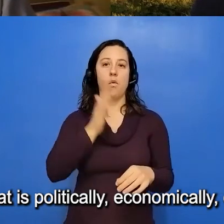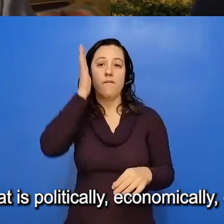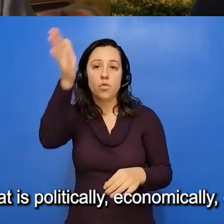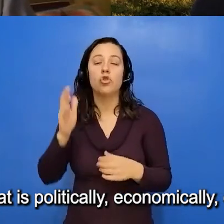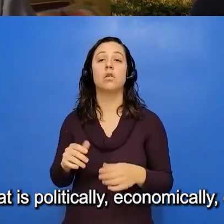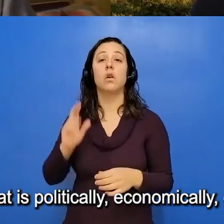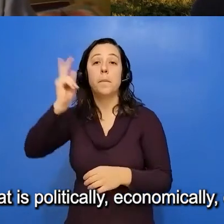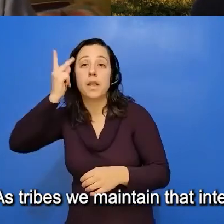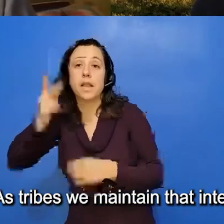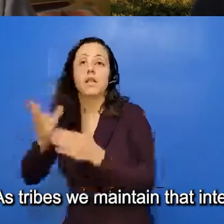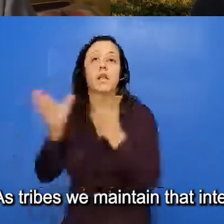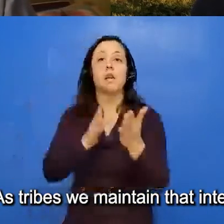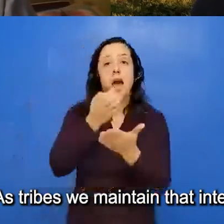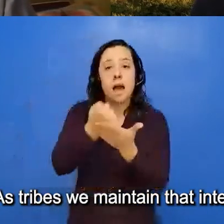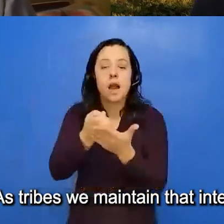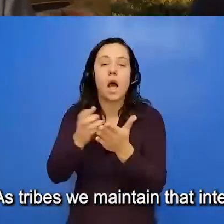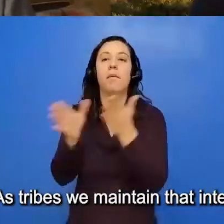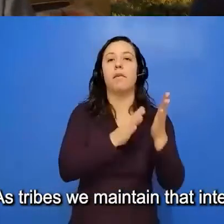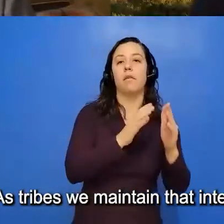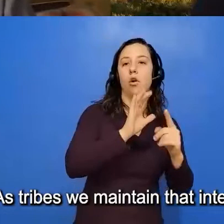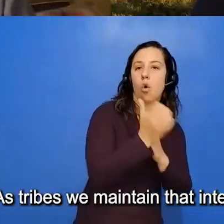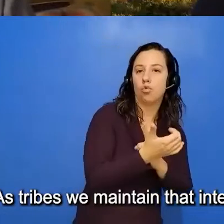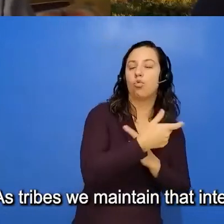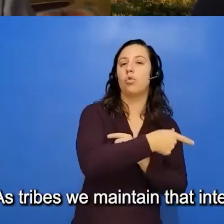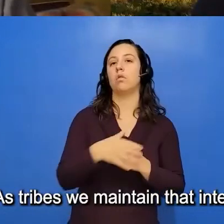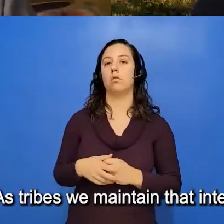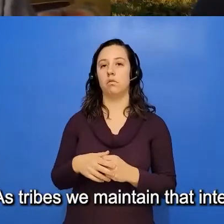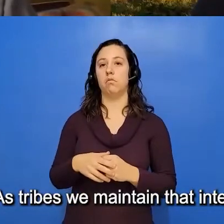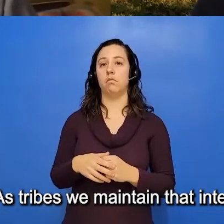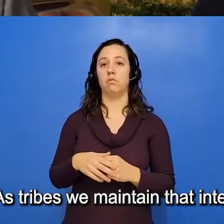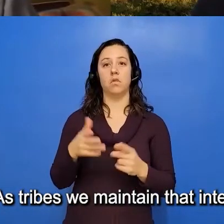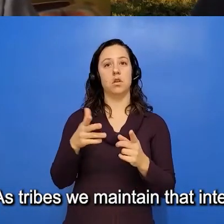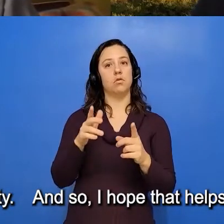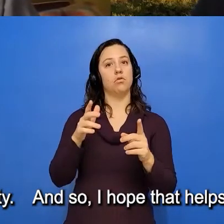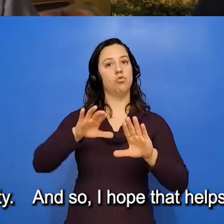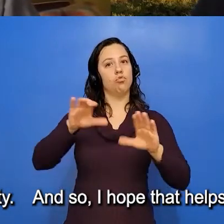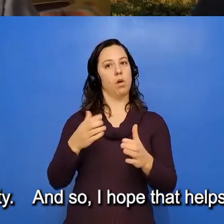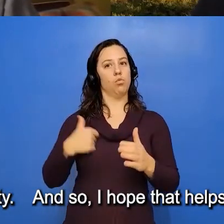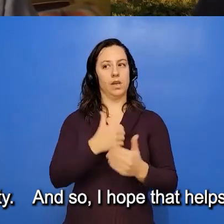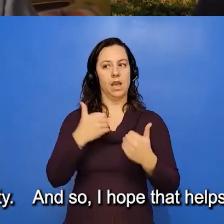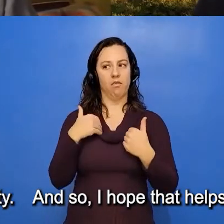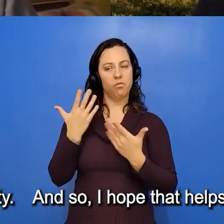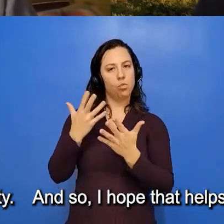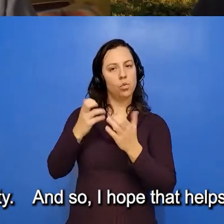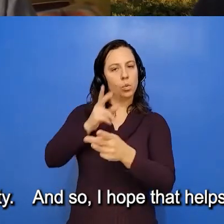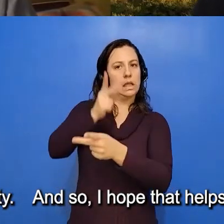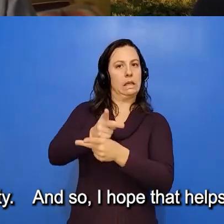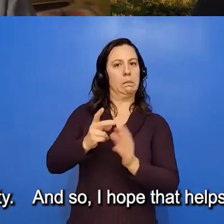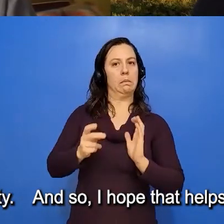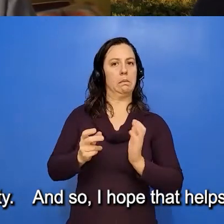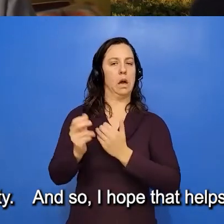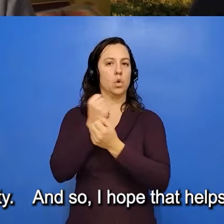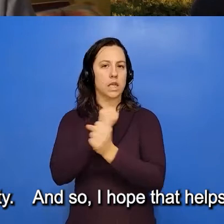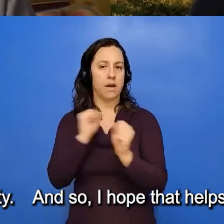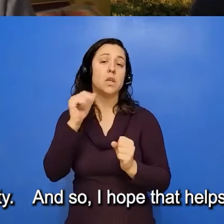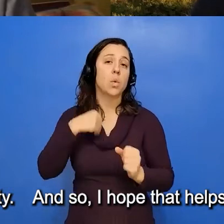economically, or culturally. As tribes, we maintain that integrity of our sovereignty. And so I hope that